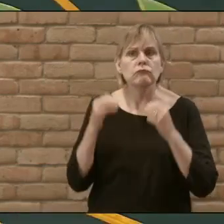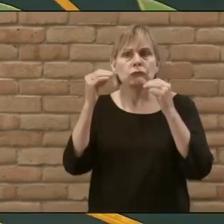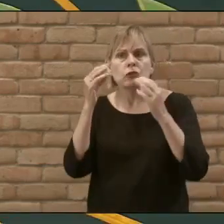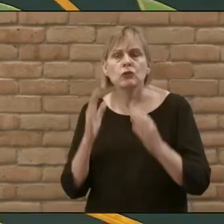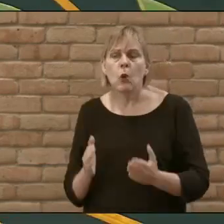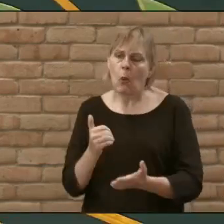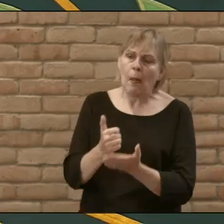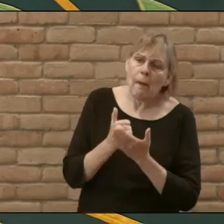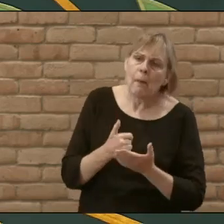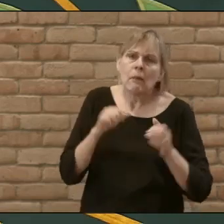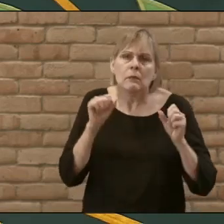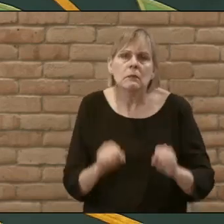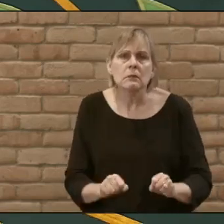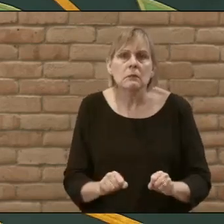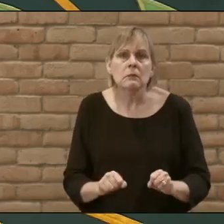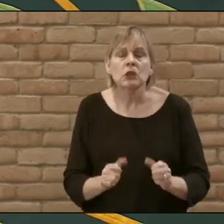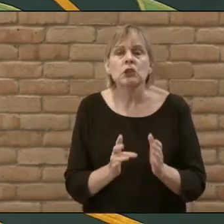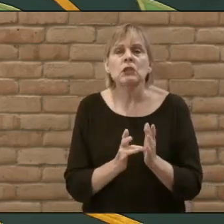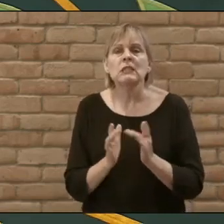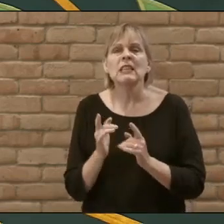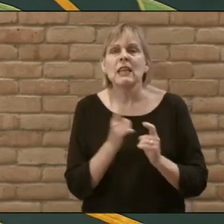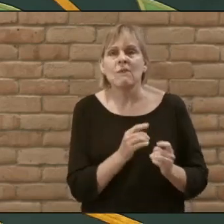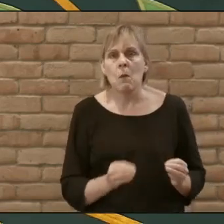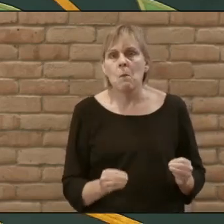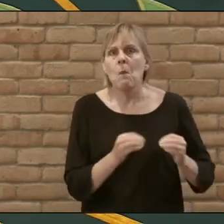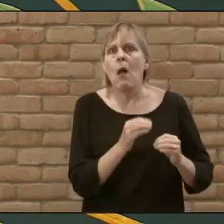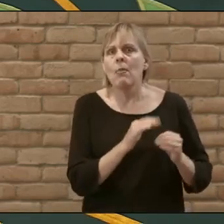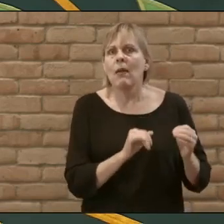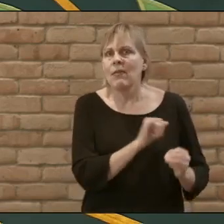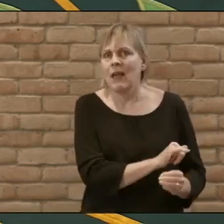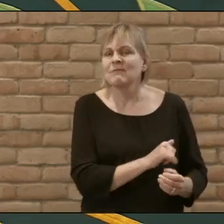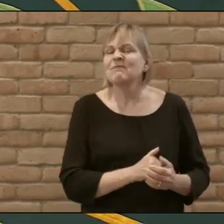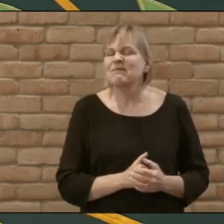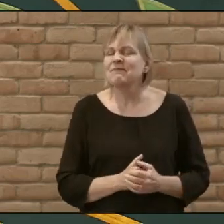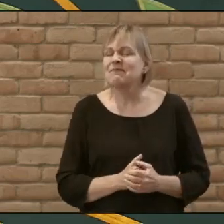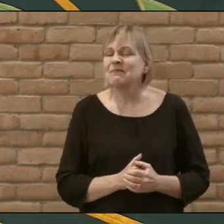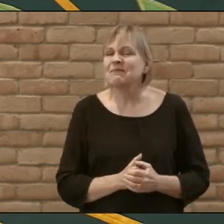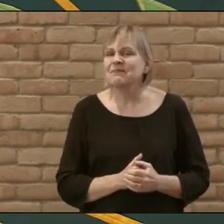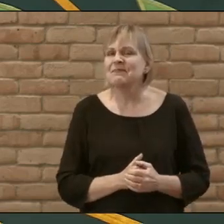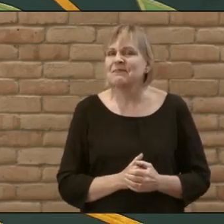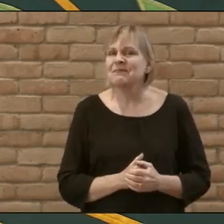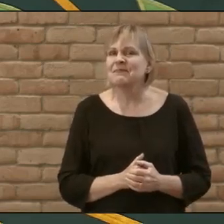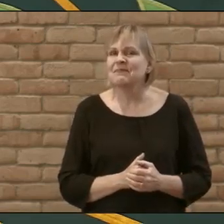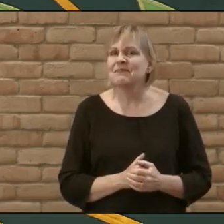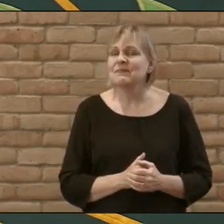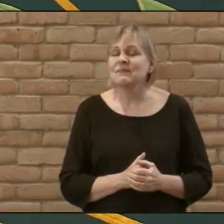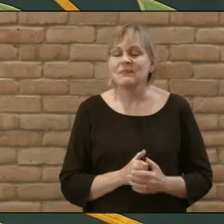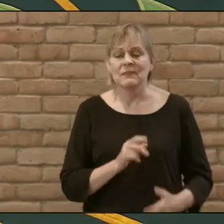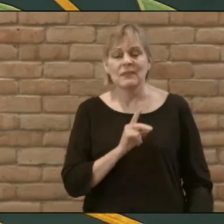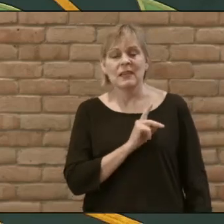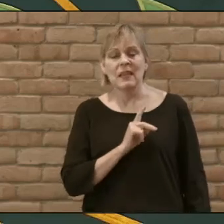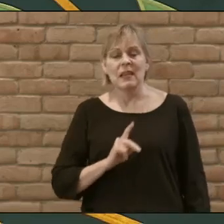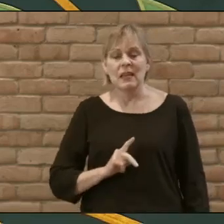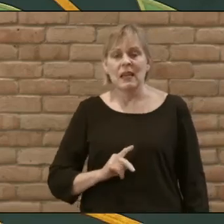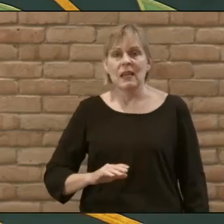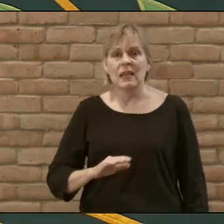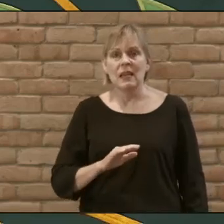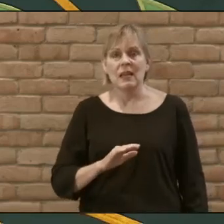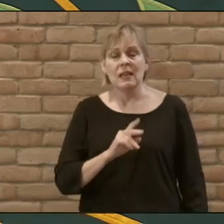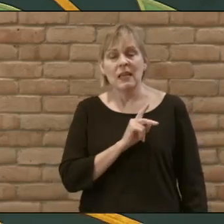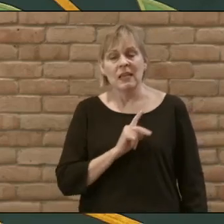could help her but Jesus gave her so much more than that the king of the universe calls her daughter